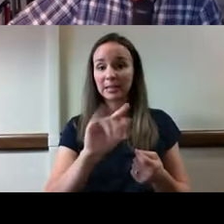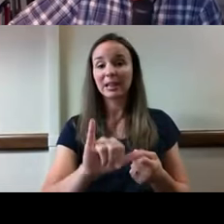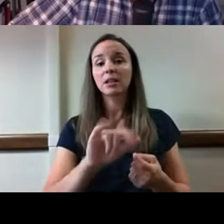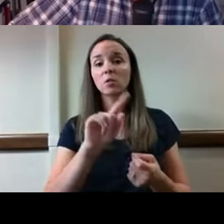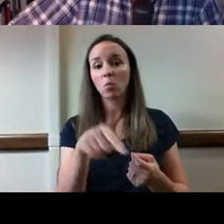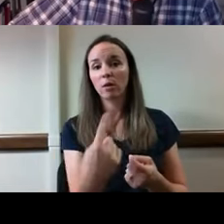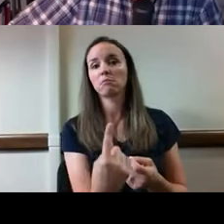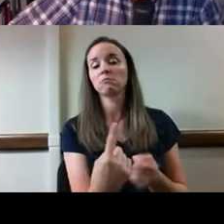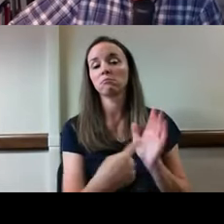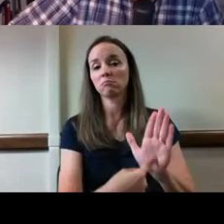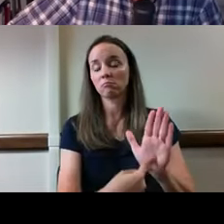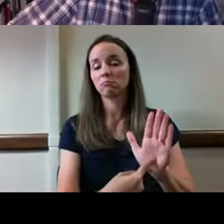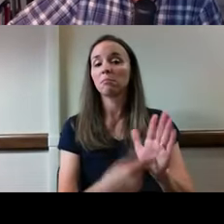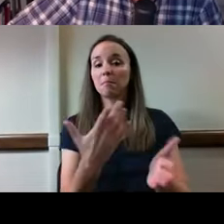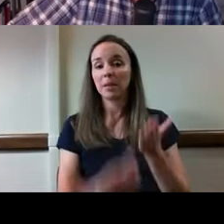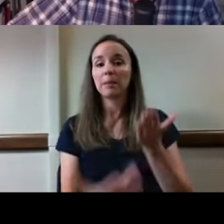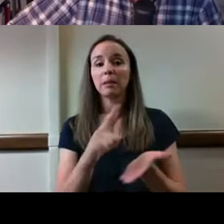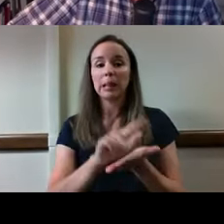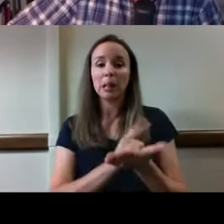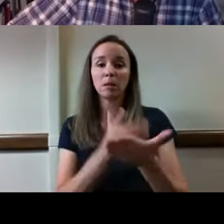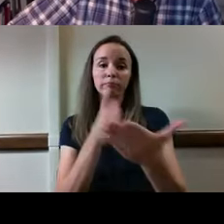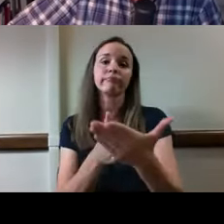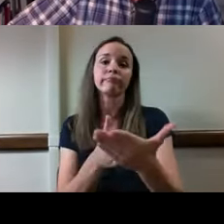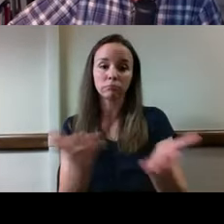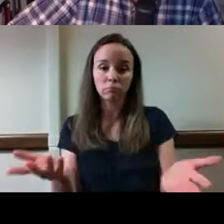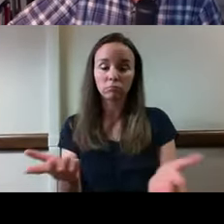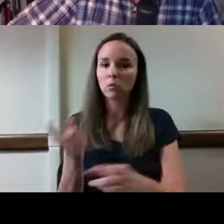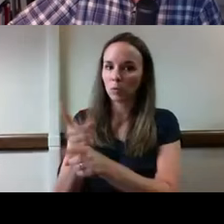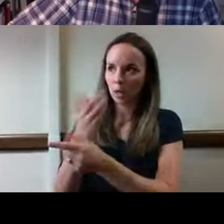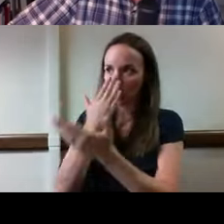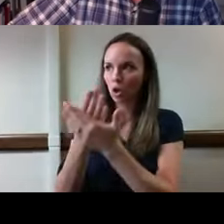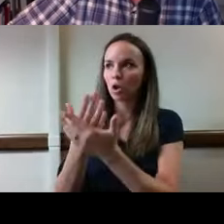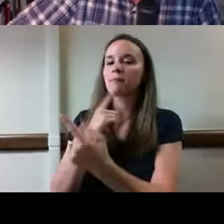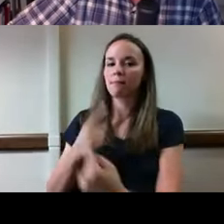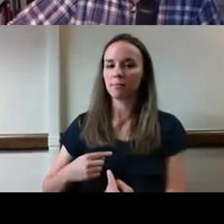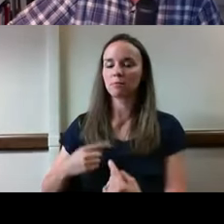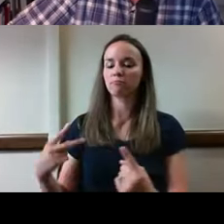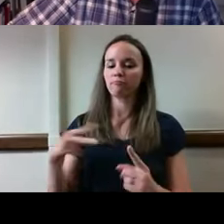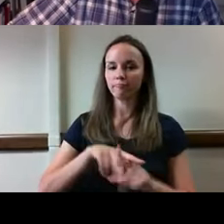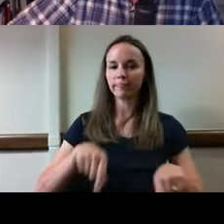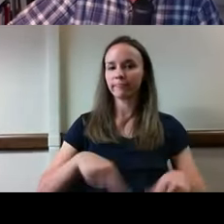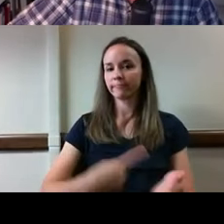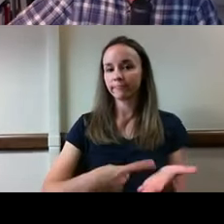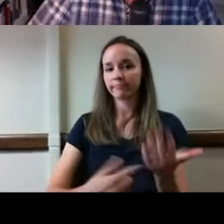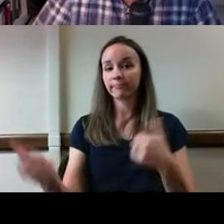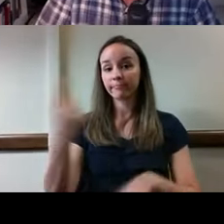where you might be legally challenged. Thank you so much, Cindy, that's a very good answer. It applies to what we're talking about today.